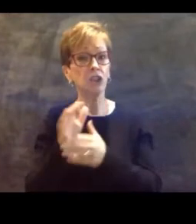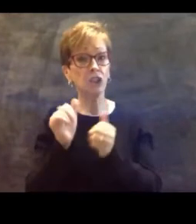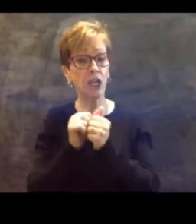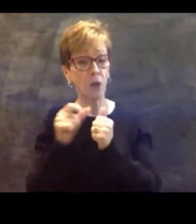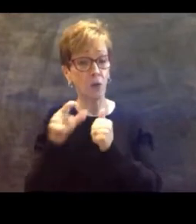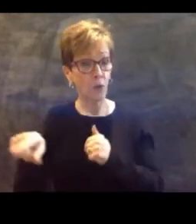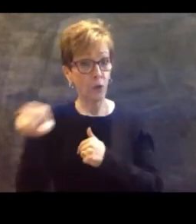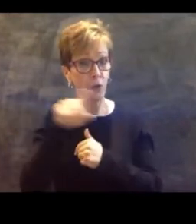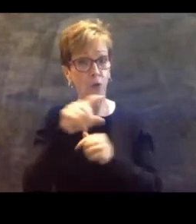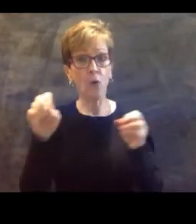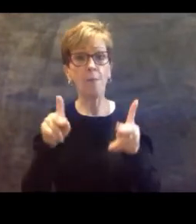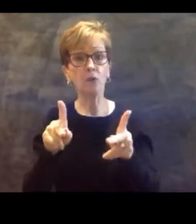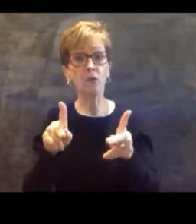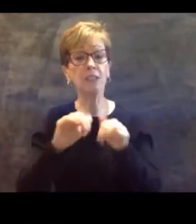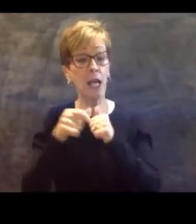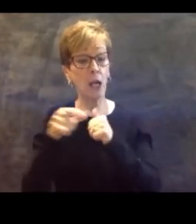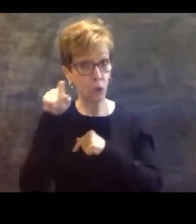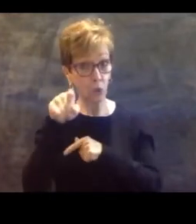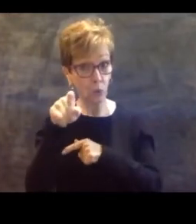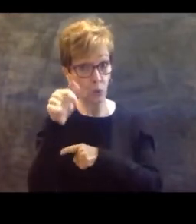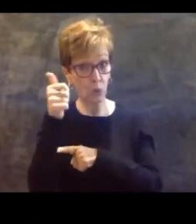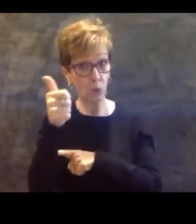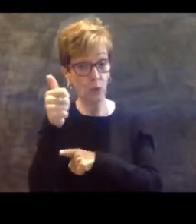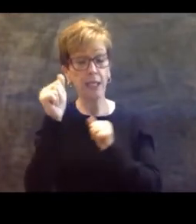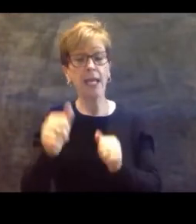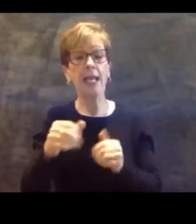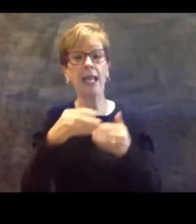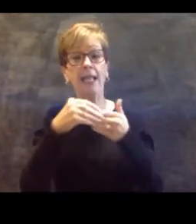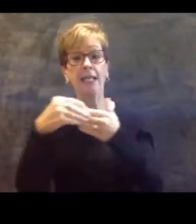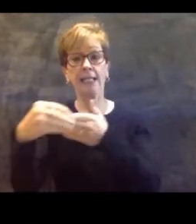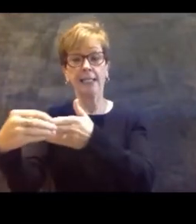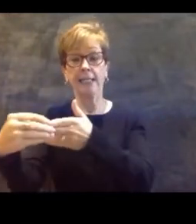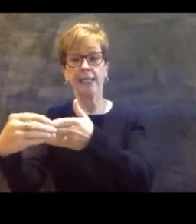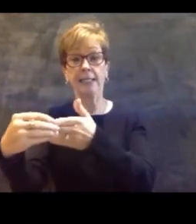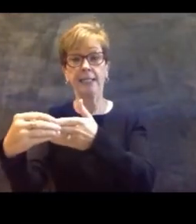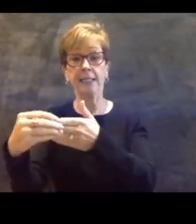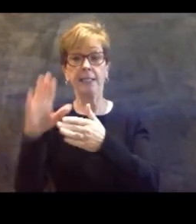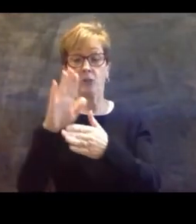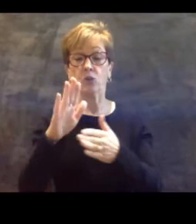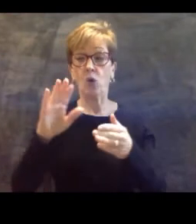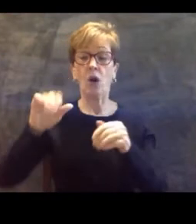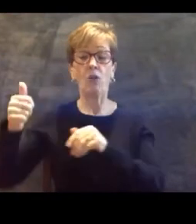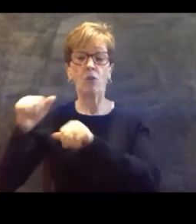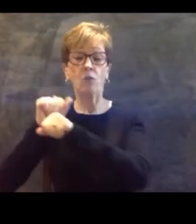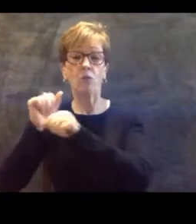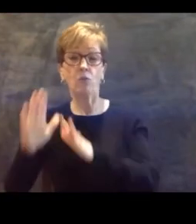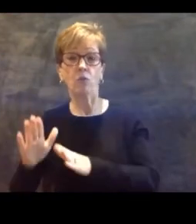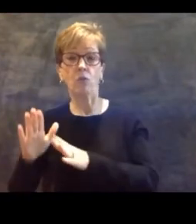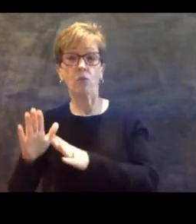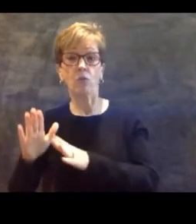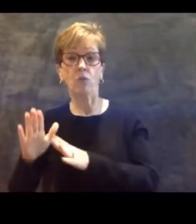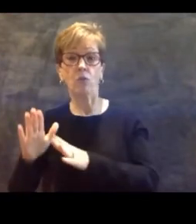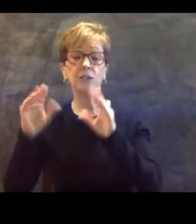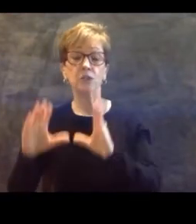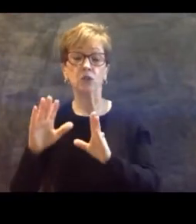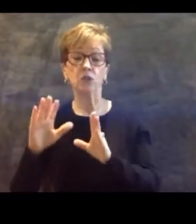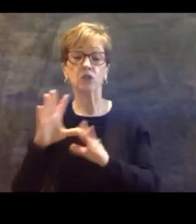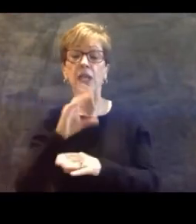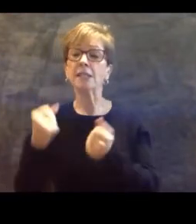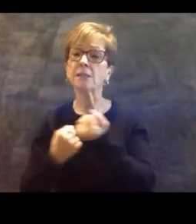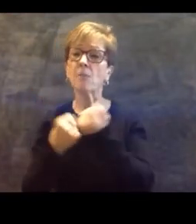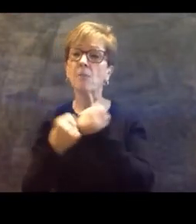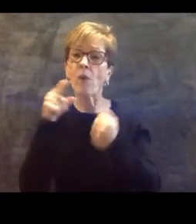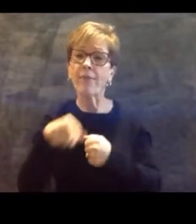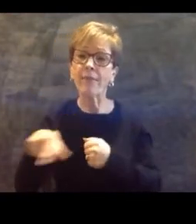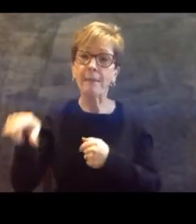you can lead your colleagues and support them also